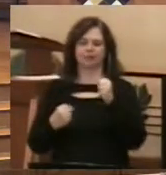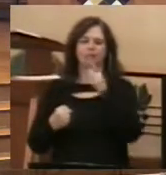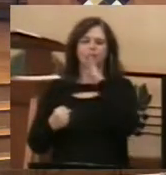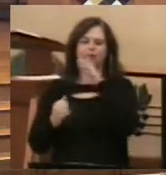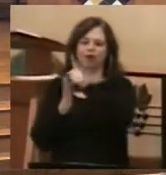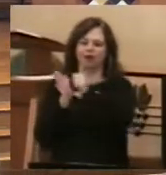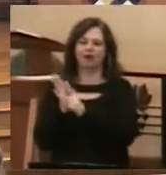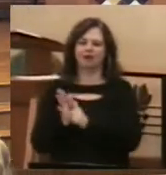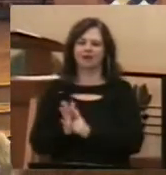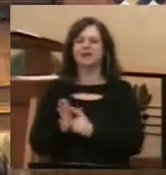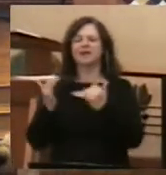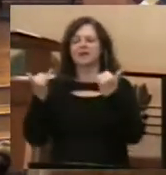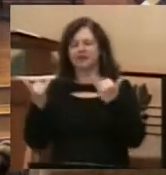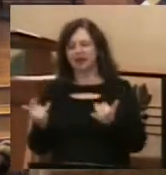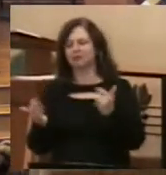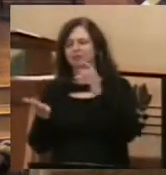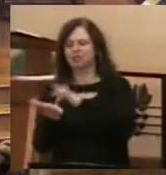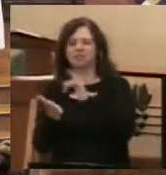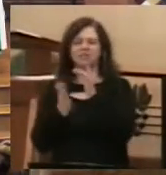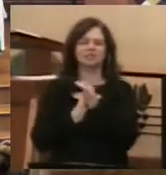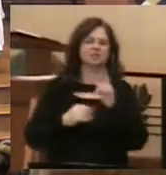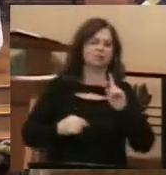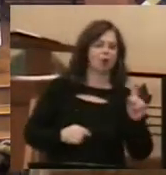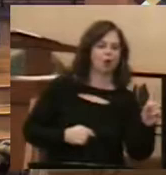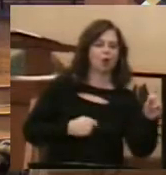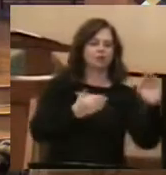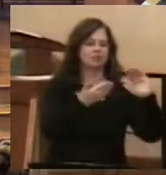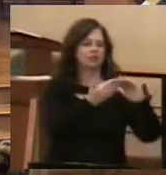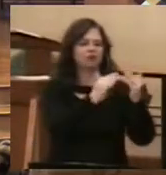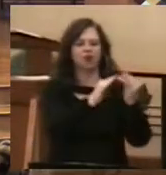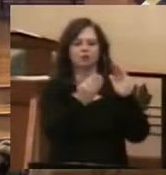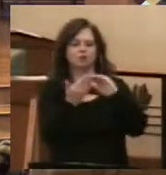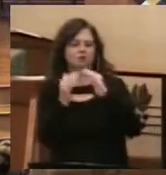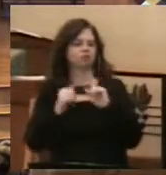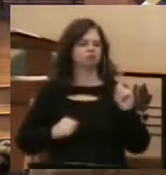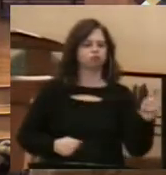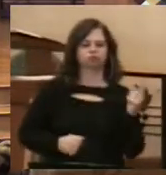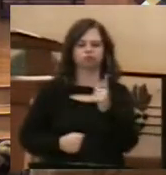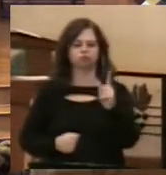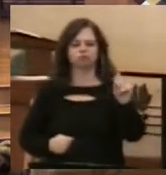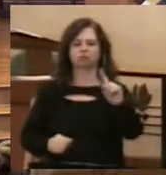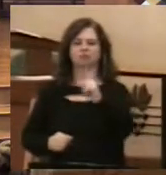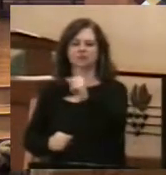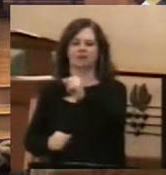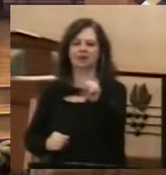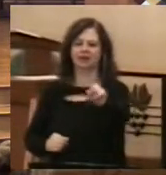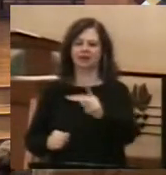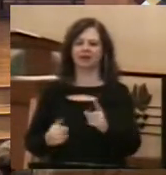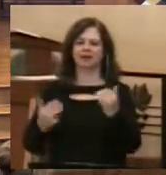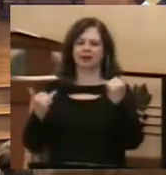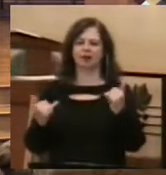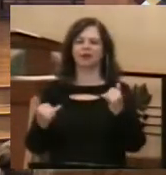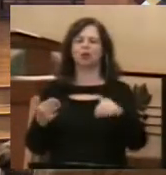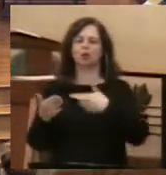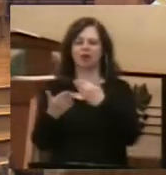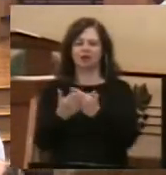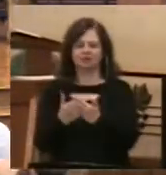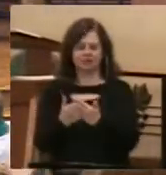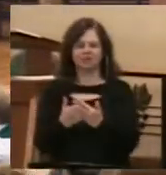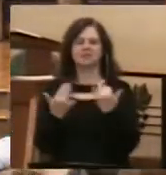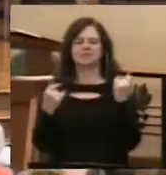on his way preaching and teaching, stopping in local synagogues, and this is what brings him to the lakeshore.